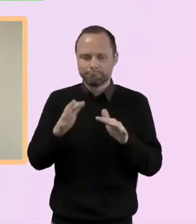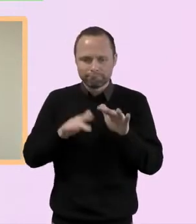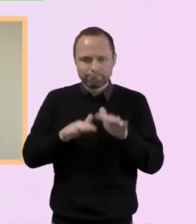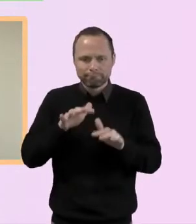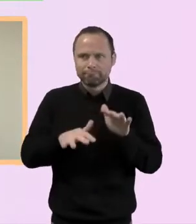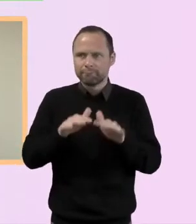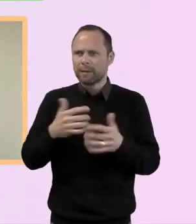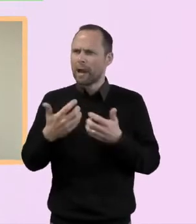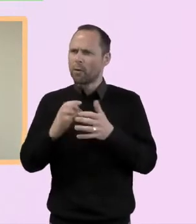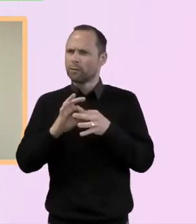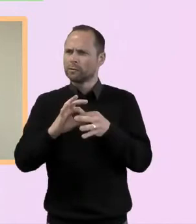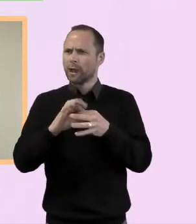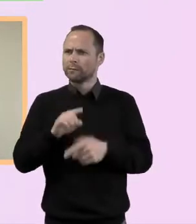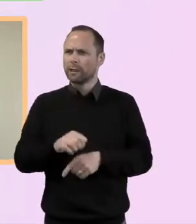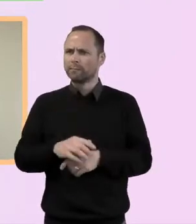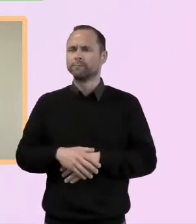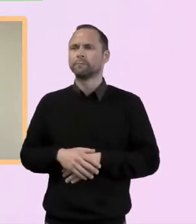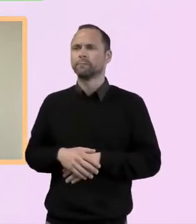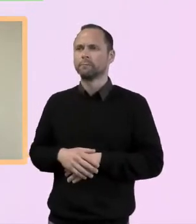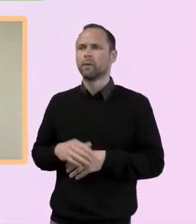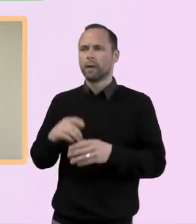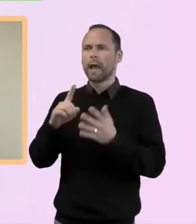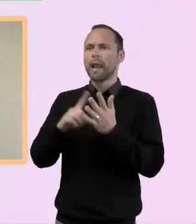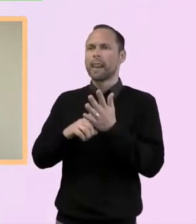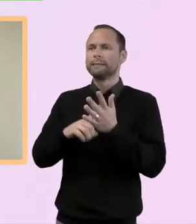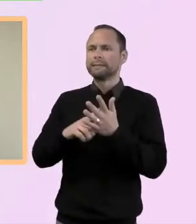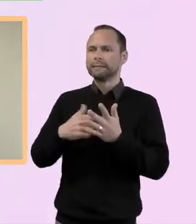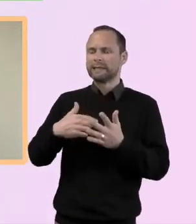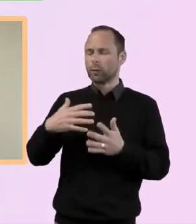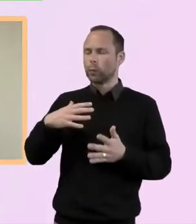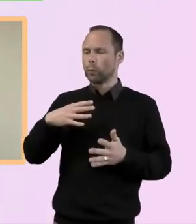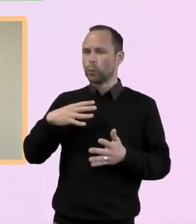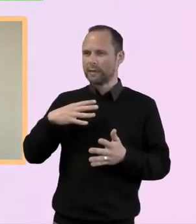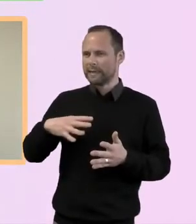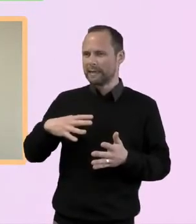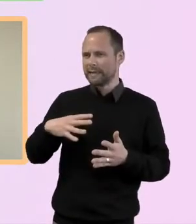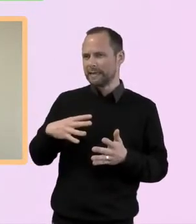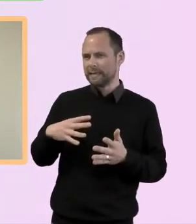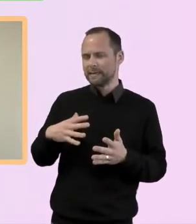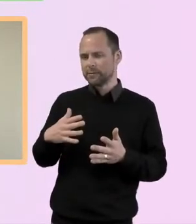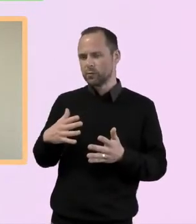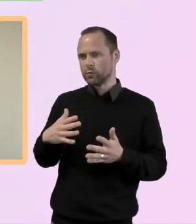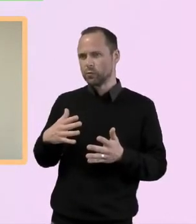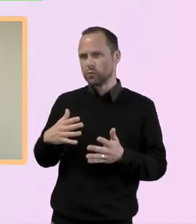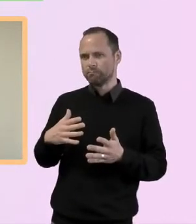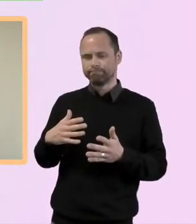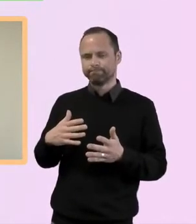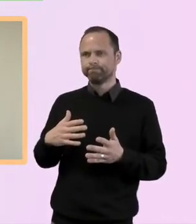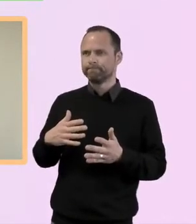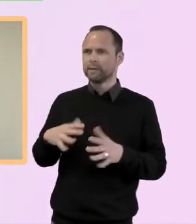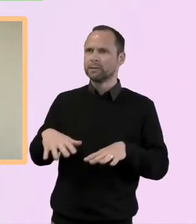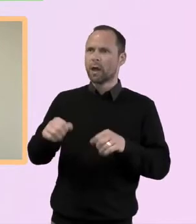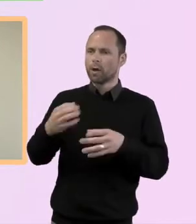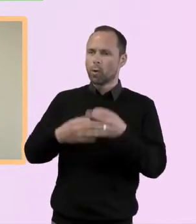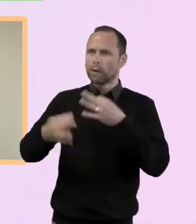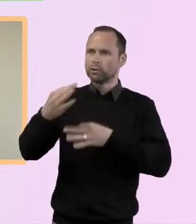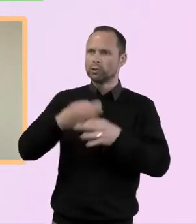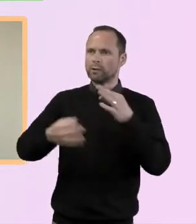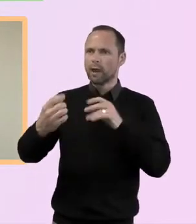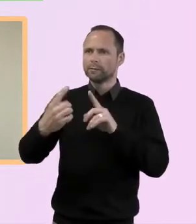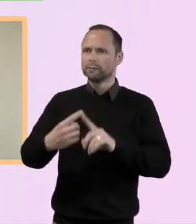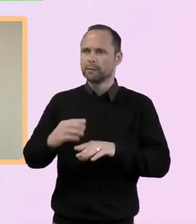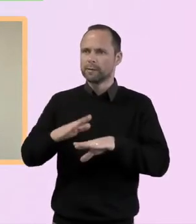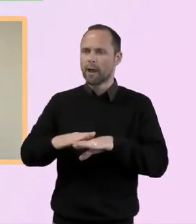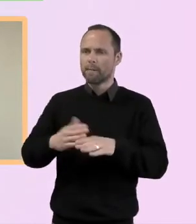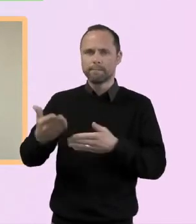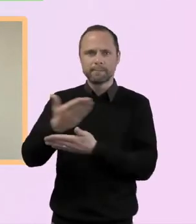I'm just thinking, cause we're going to need to move it in a few moments. Well, I'm not just yet, but towards some questions, but that's really, really